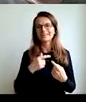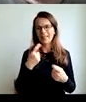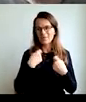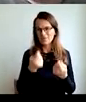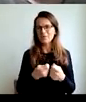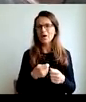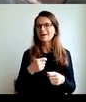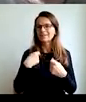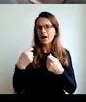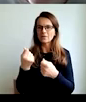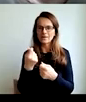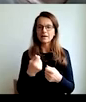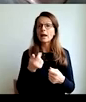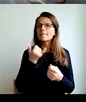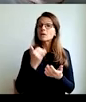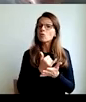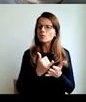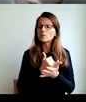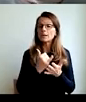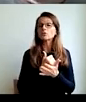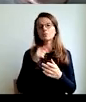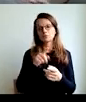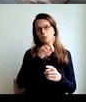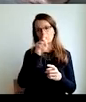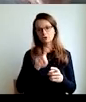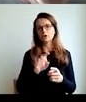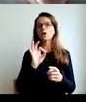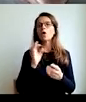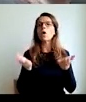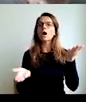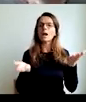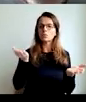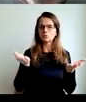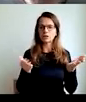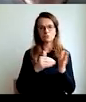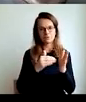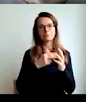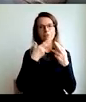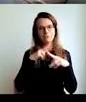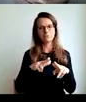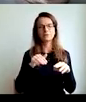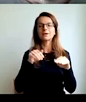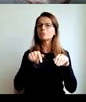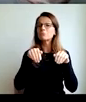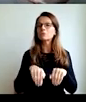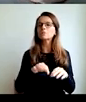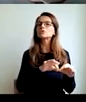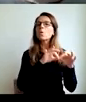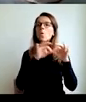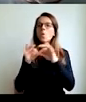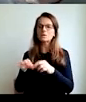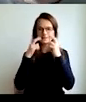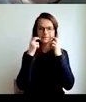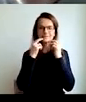beard, but still, ask yourself ahead of the new year. about the balance that you are